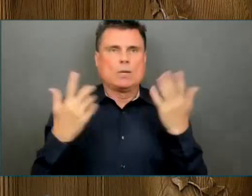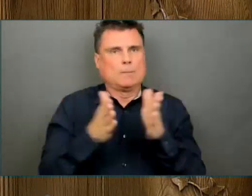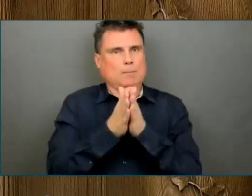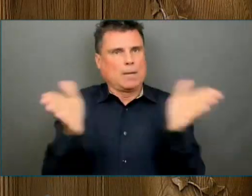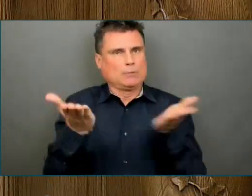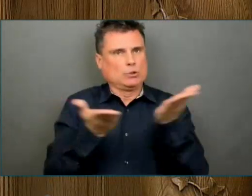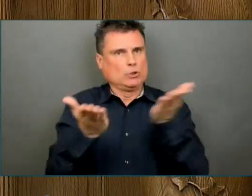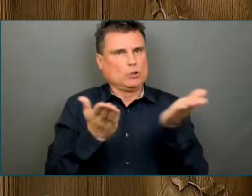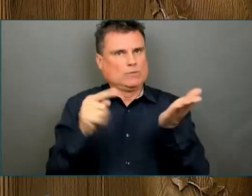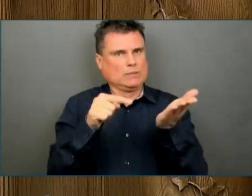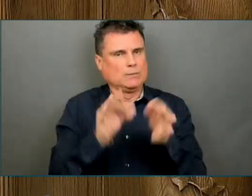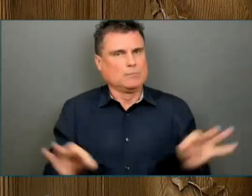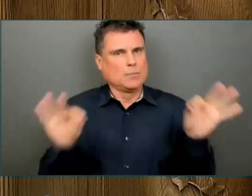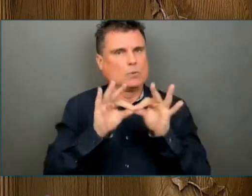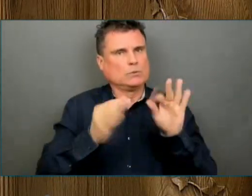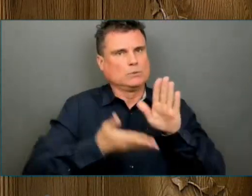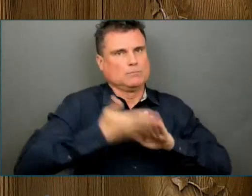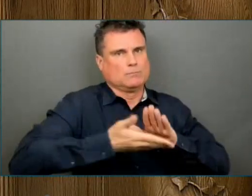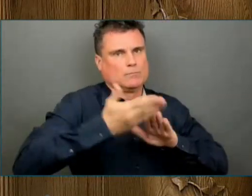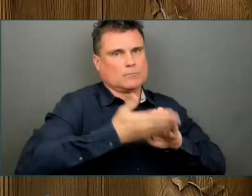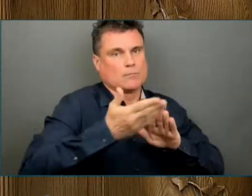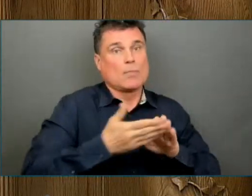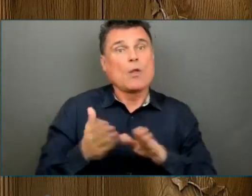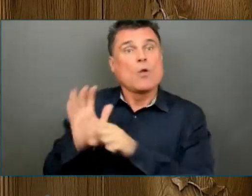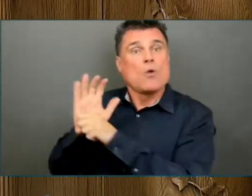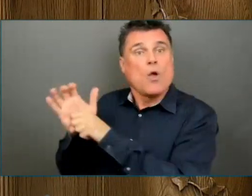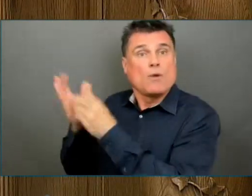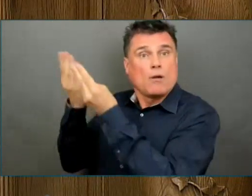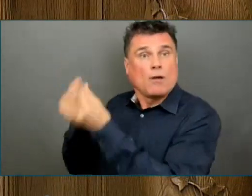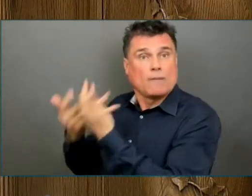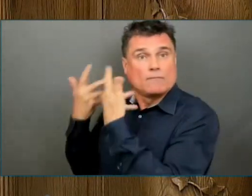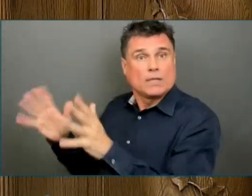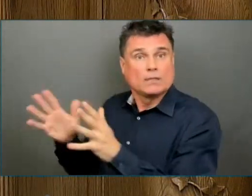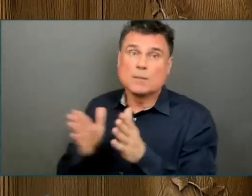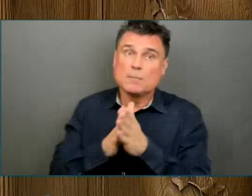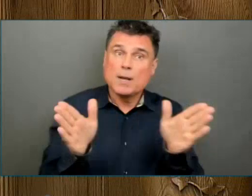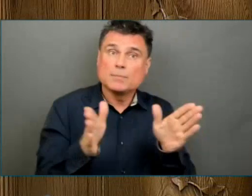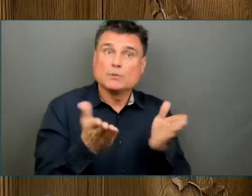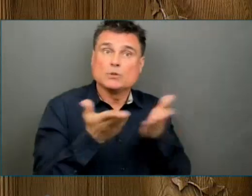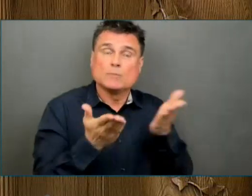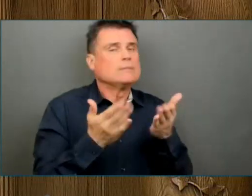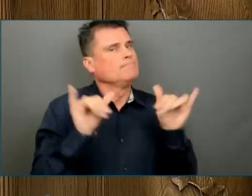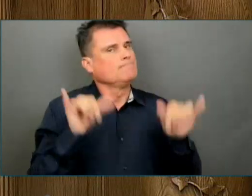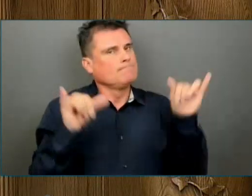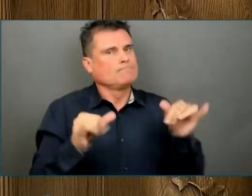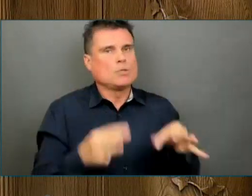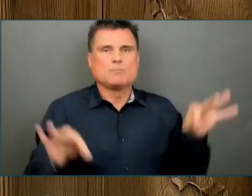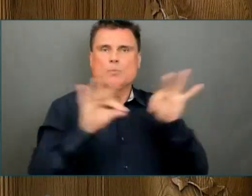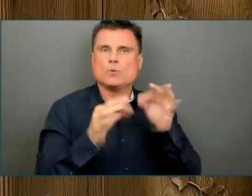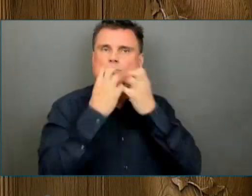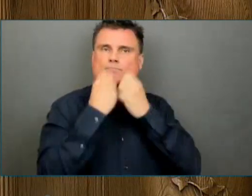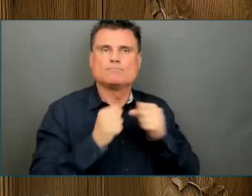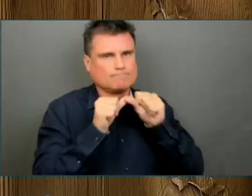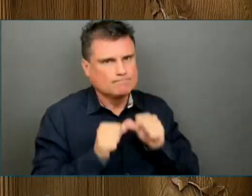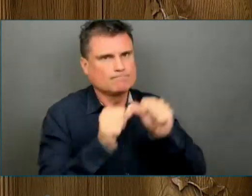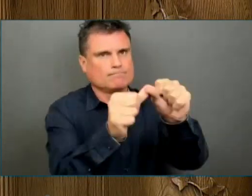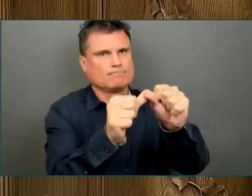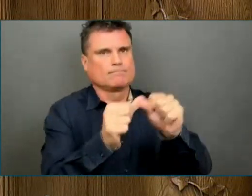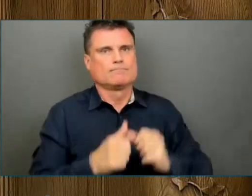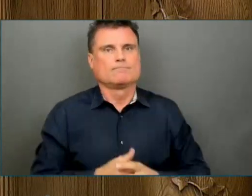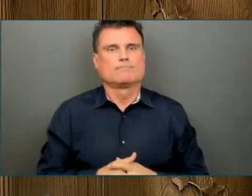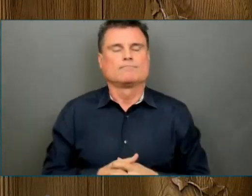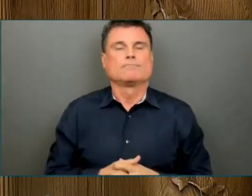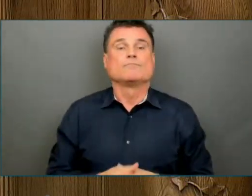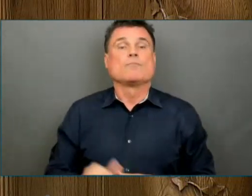The focus of your government from day one has been to put people first. Even when the pandemic struck, that focus did not